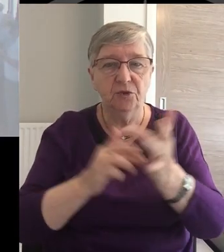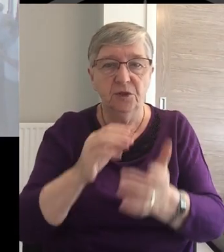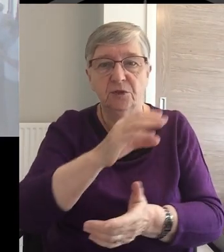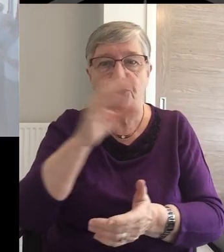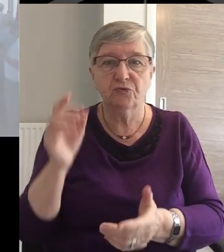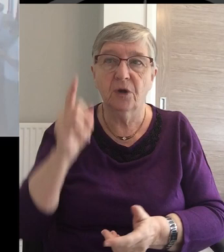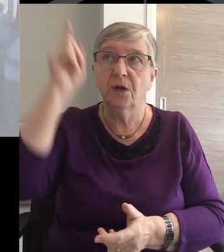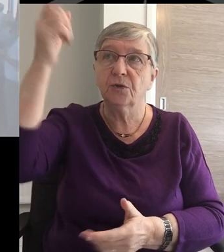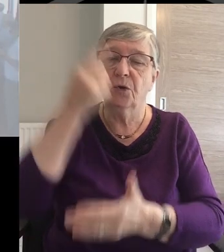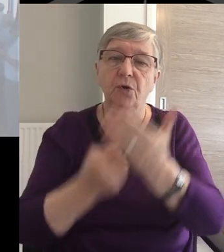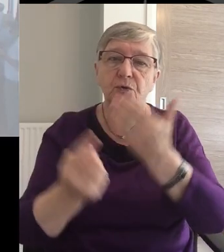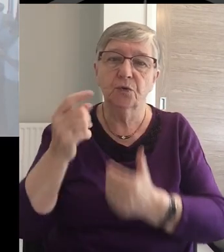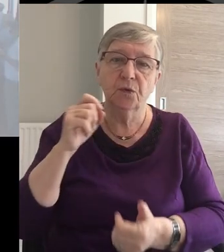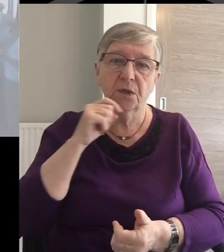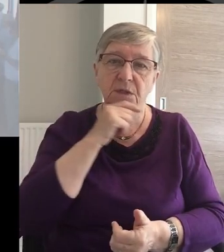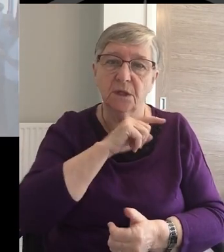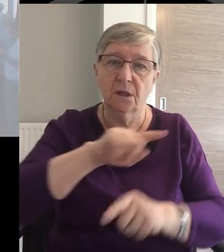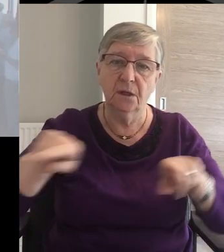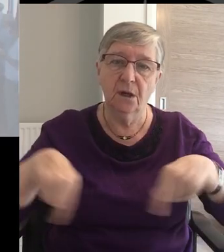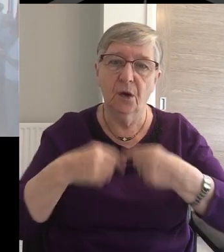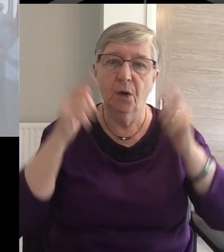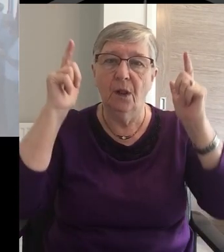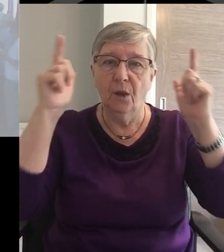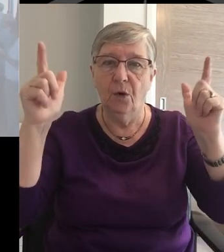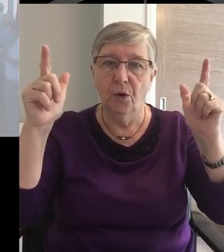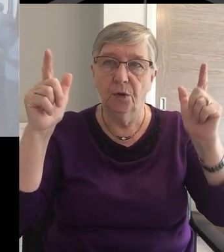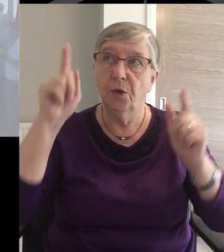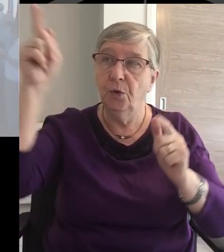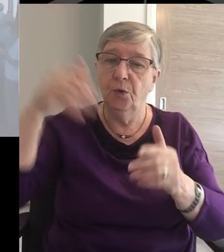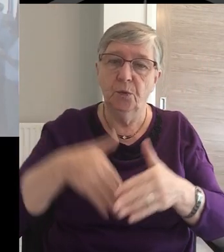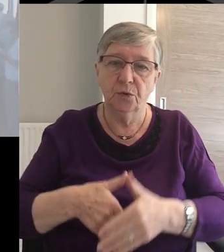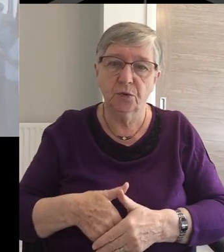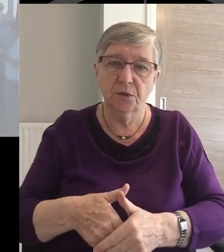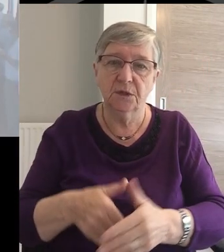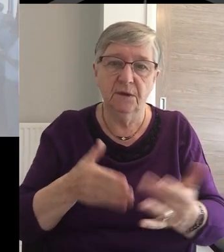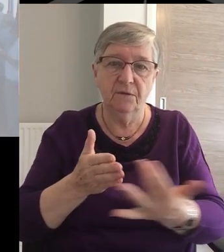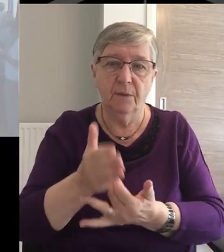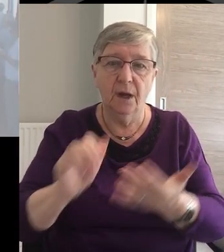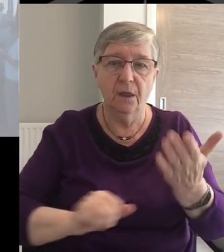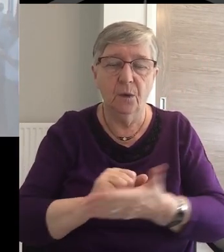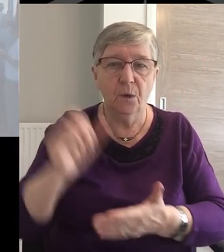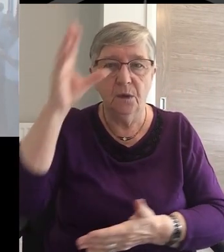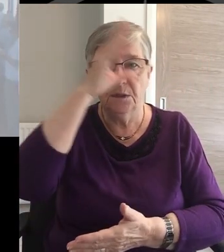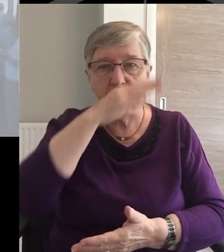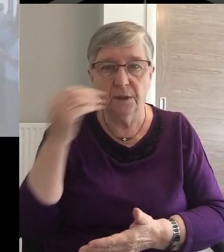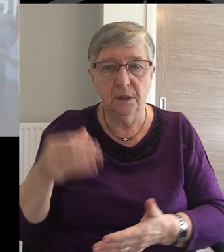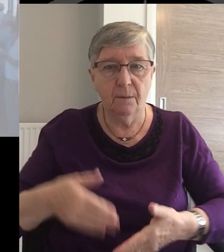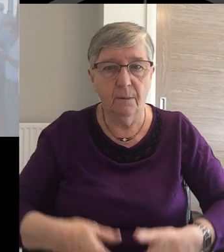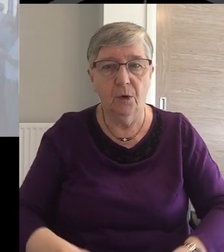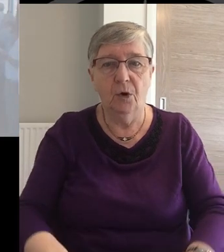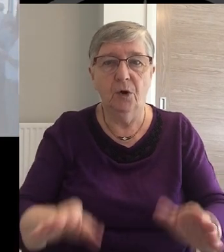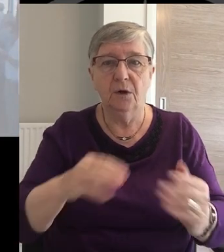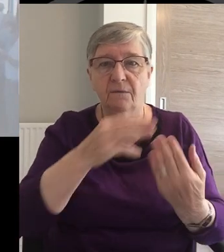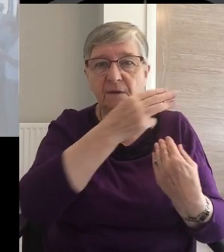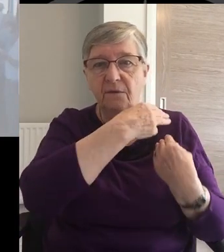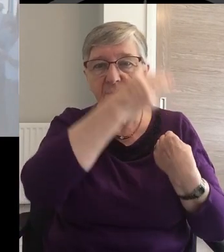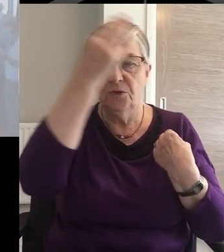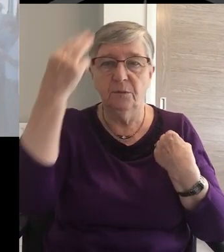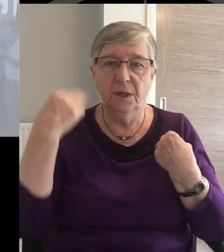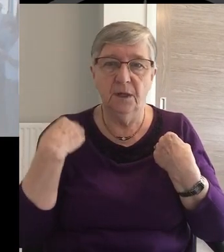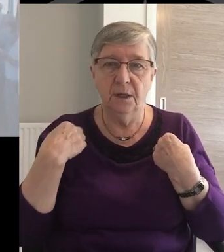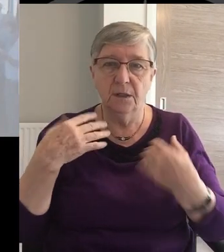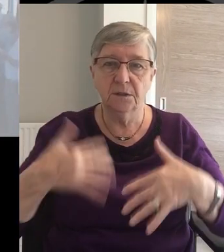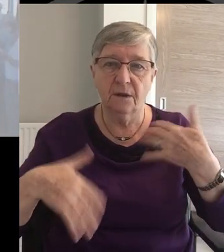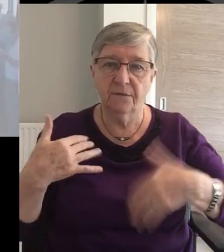Jesus Christ, God's only Son, our Lord He was deceived by the Holy Spirit The Lord of the Rage in the